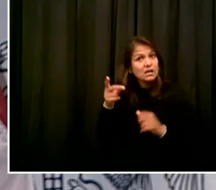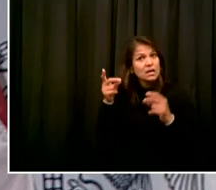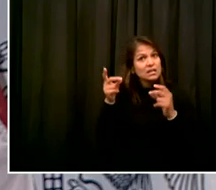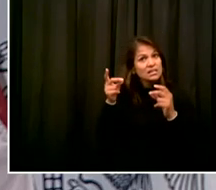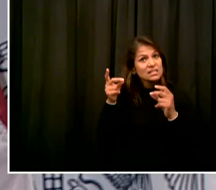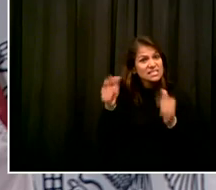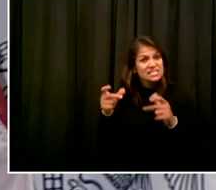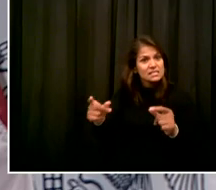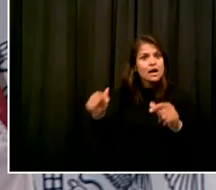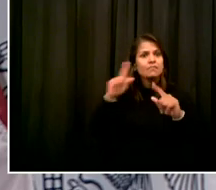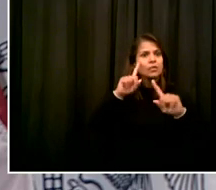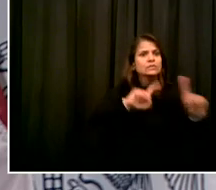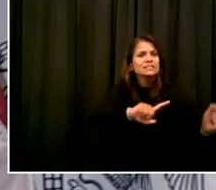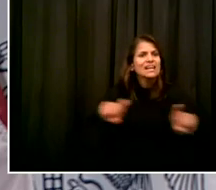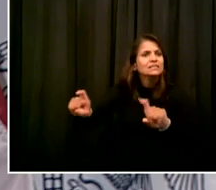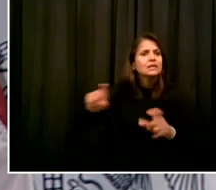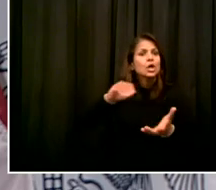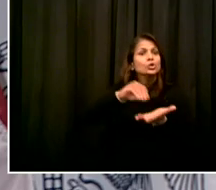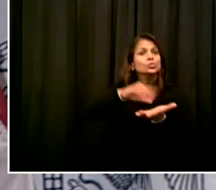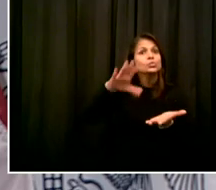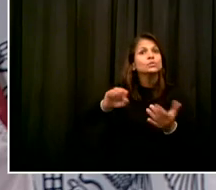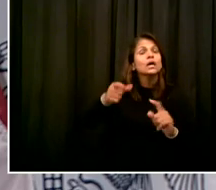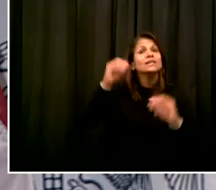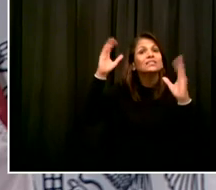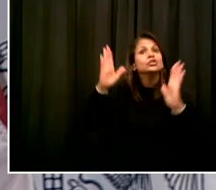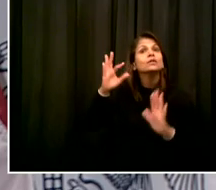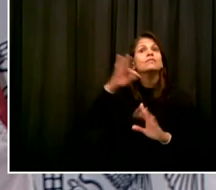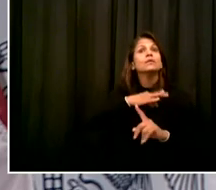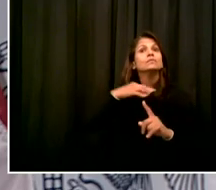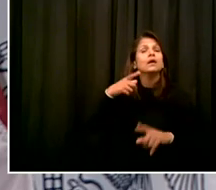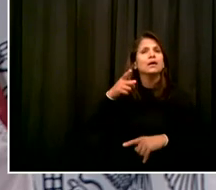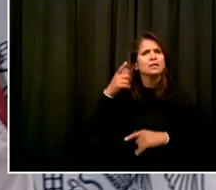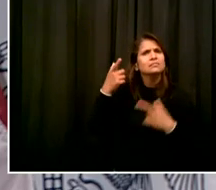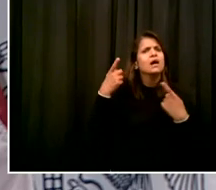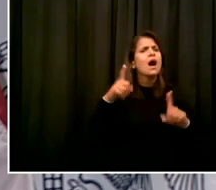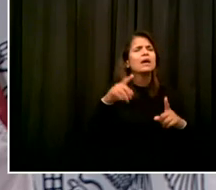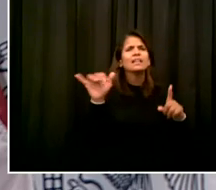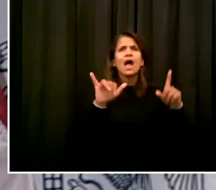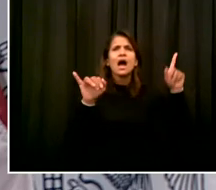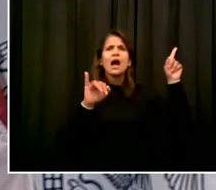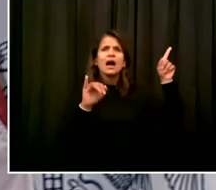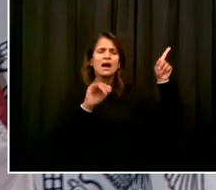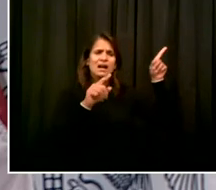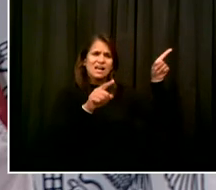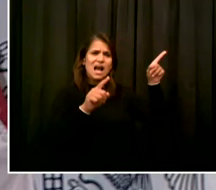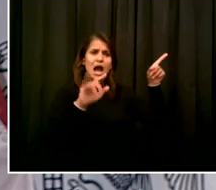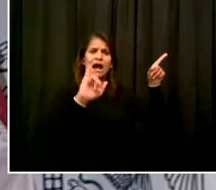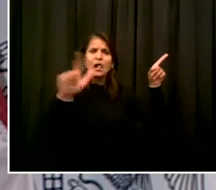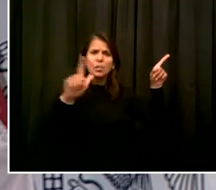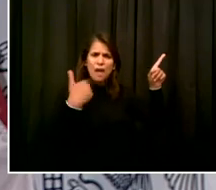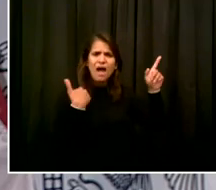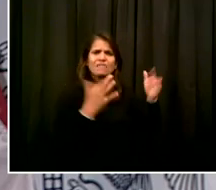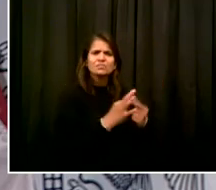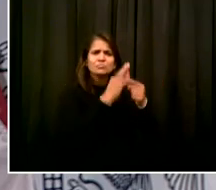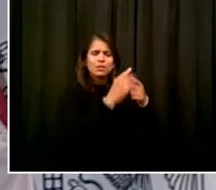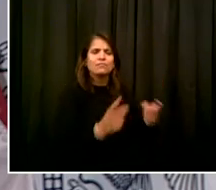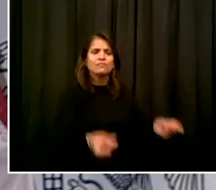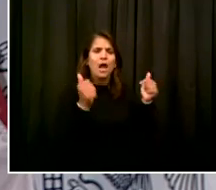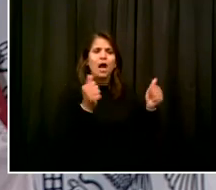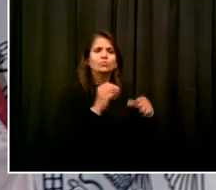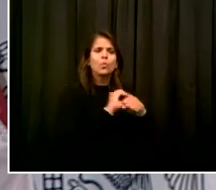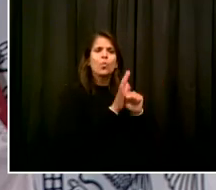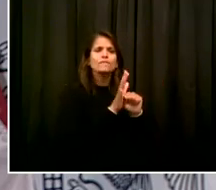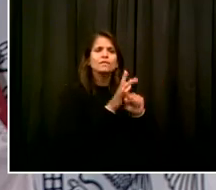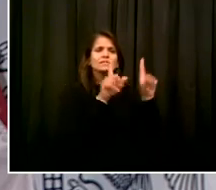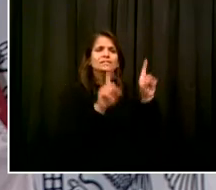NBA and Illinois have tried, especially within congregate settings such as schools? It's a great question. I